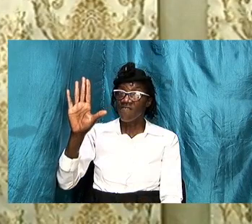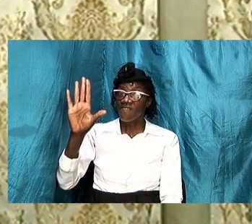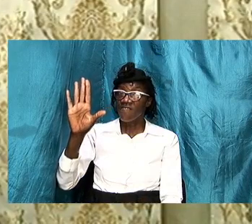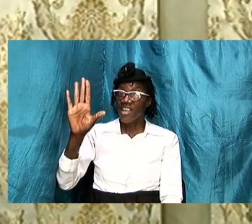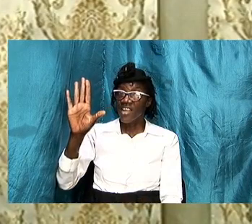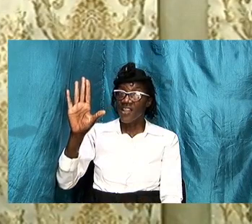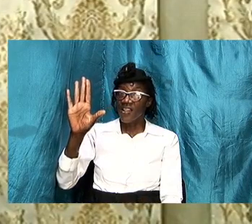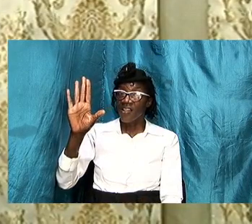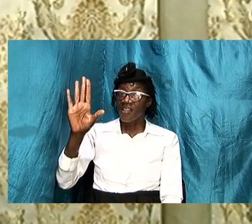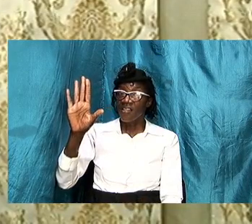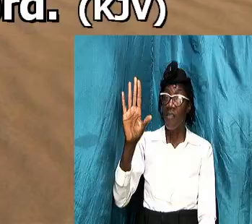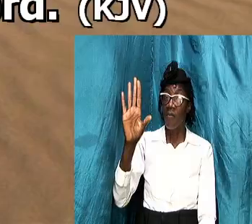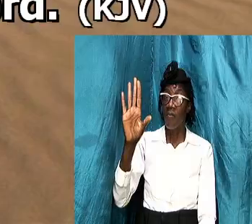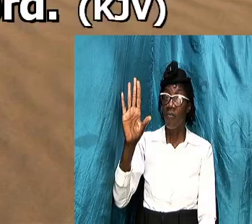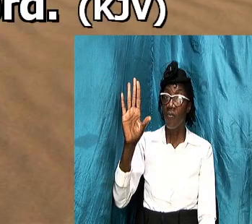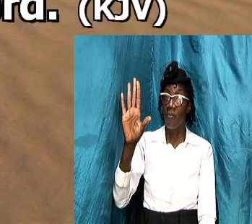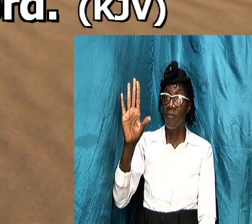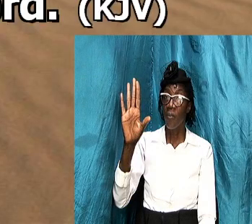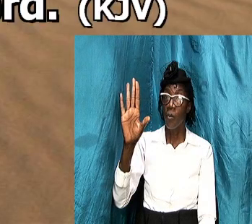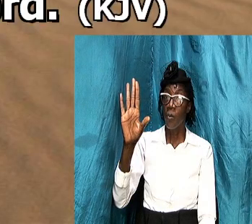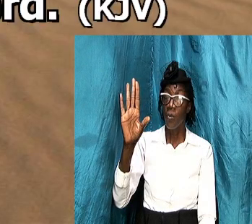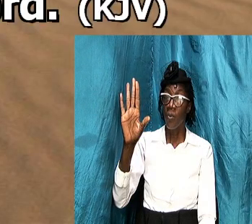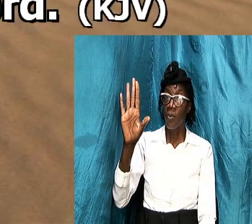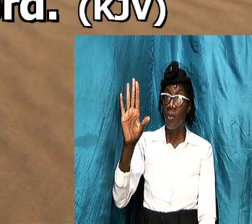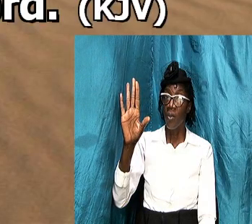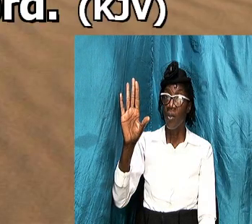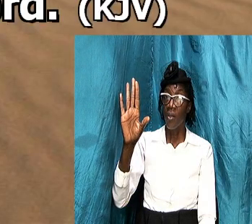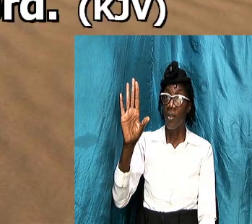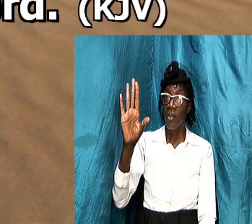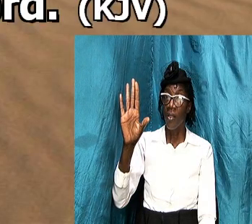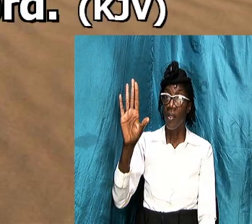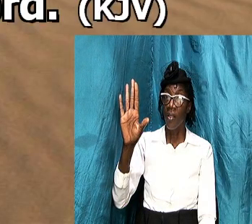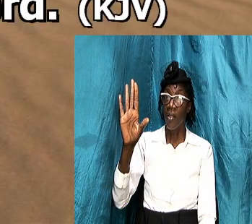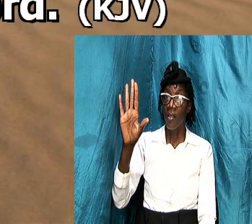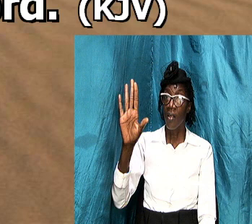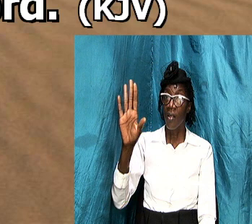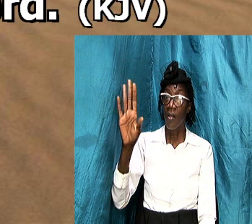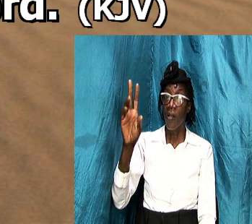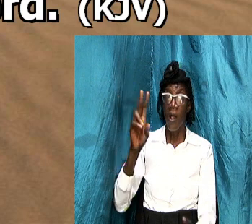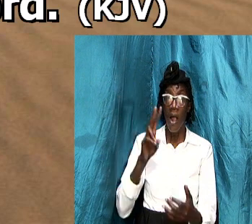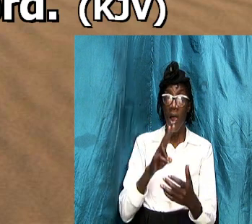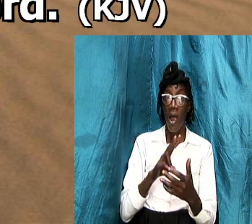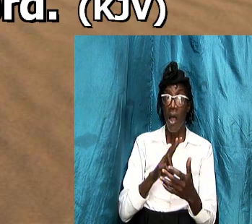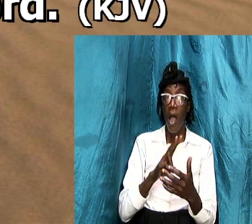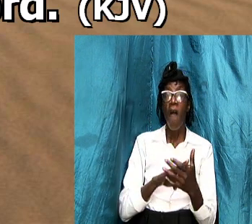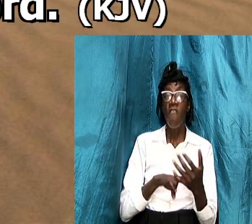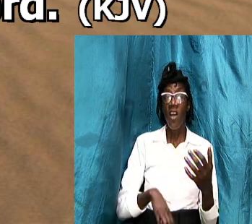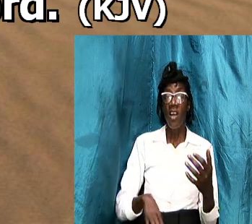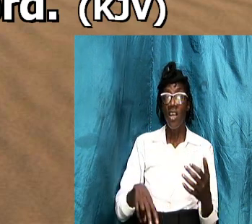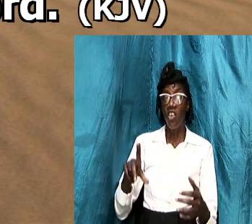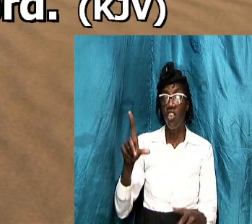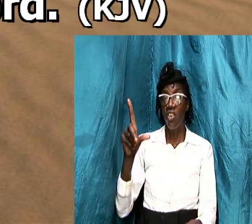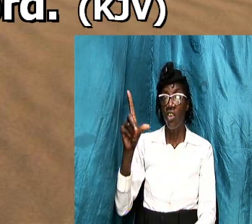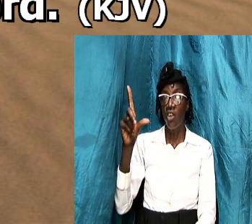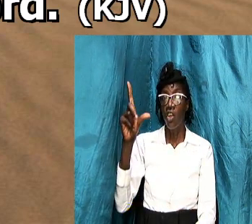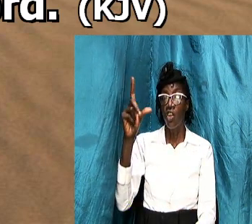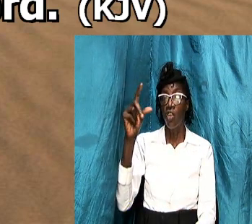let's put it on the screen ephesians chapter number five we go from verse 22